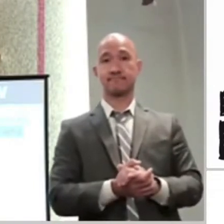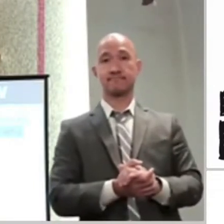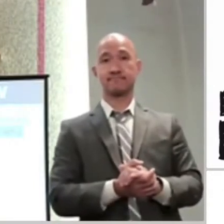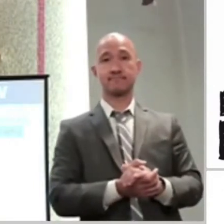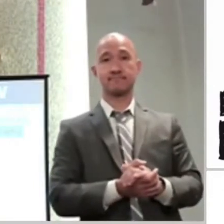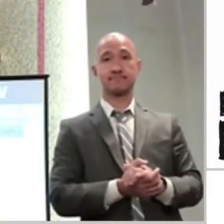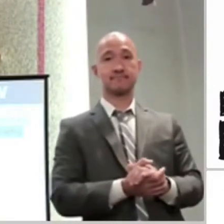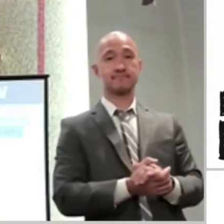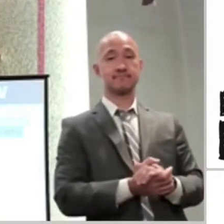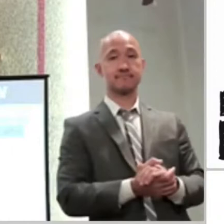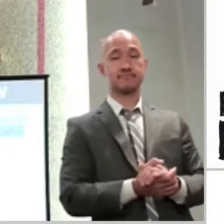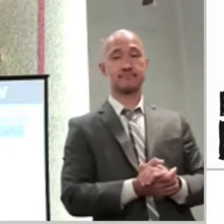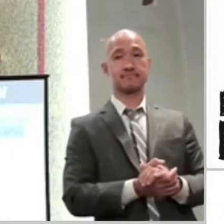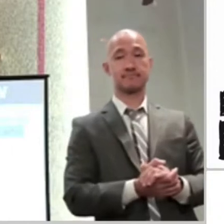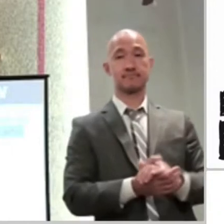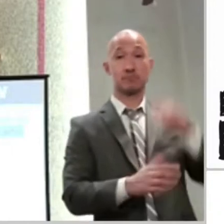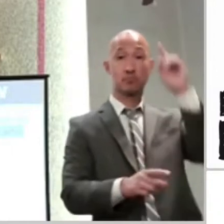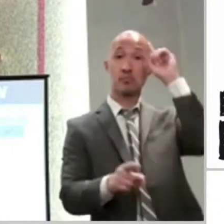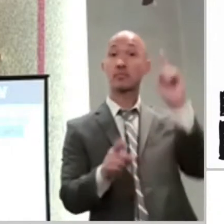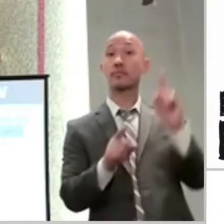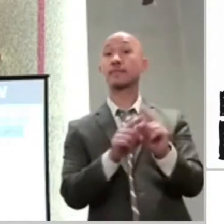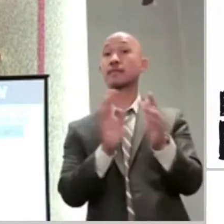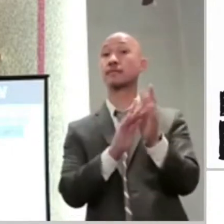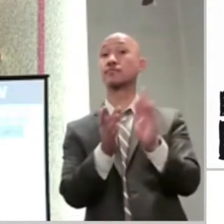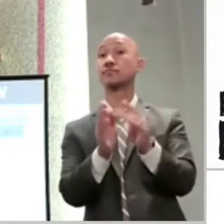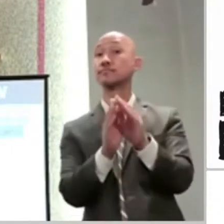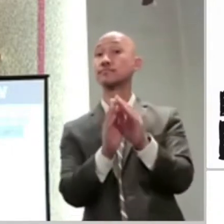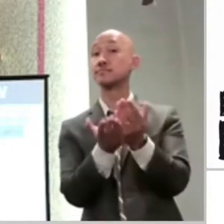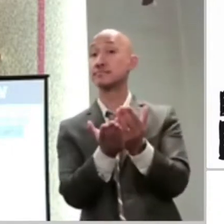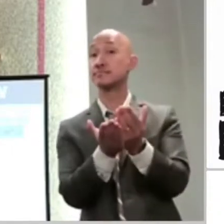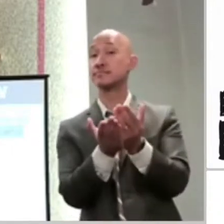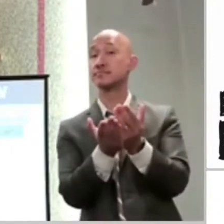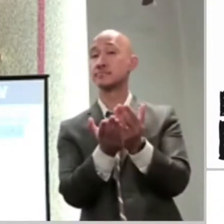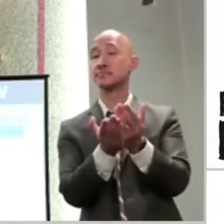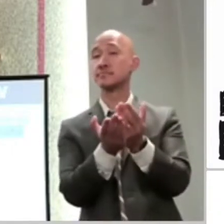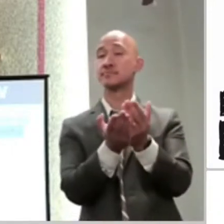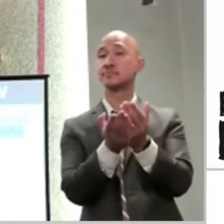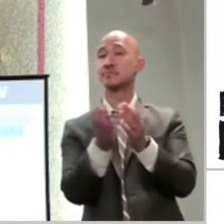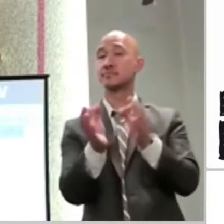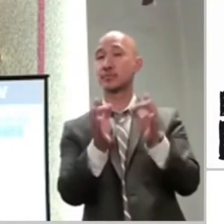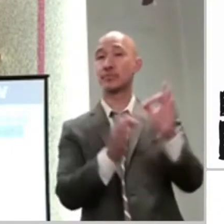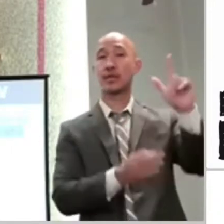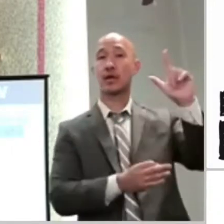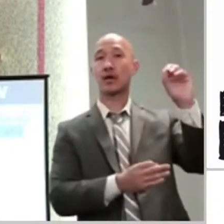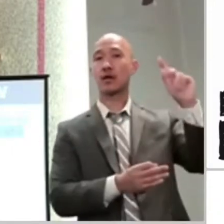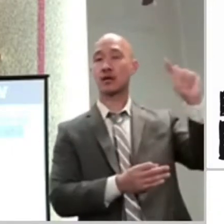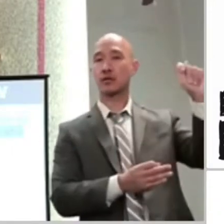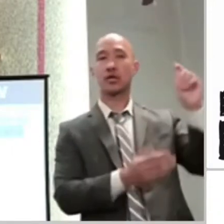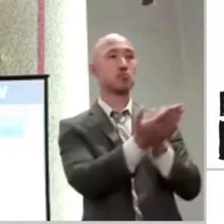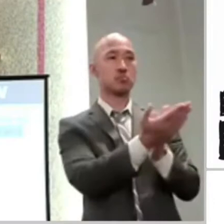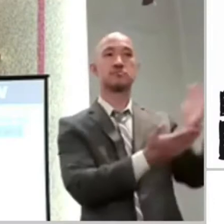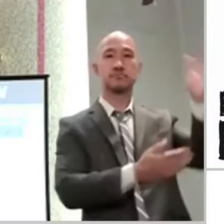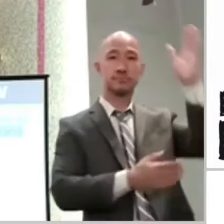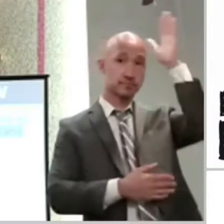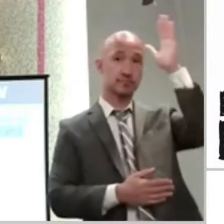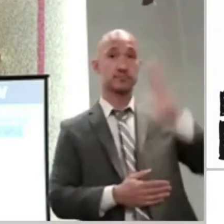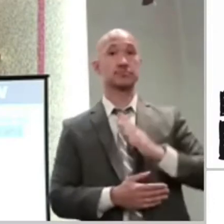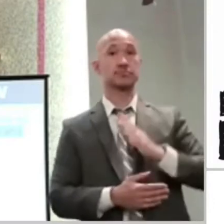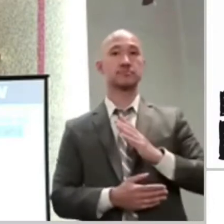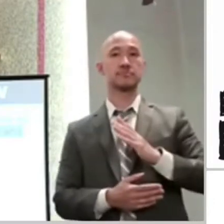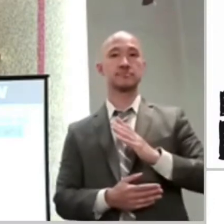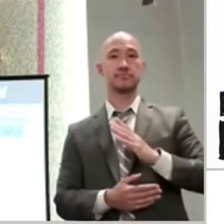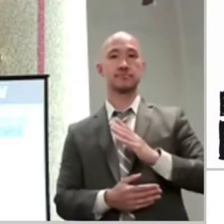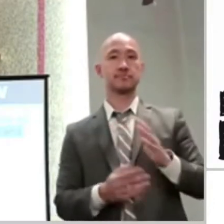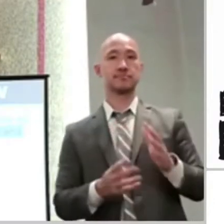a righteous man. And his heart was troubled living in that place. Because I'm sure your heart is troubled living in this